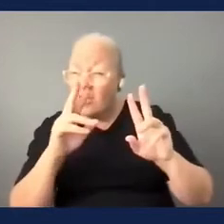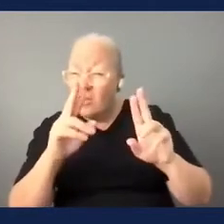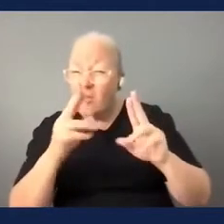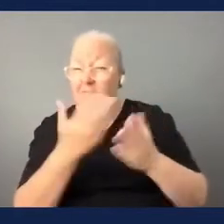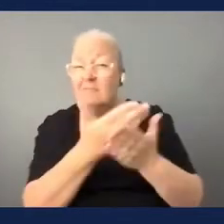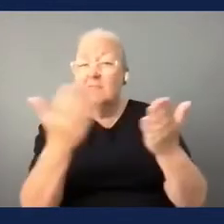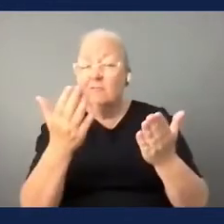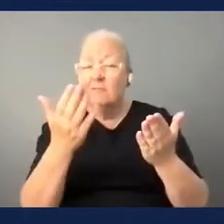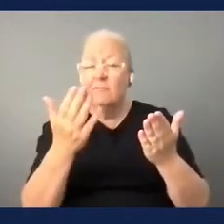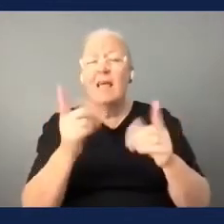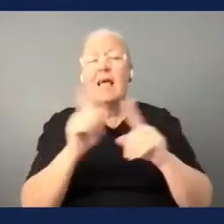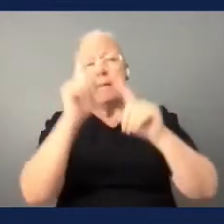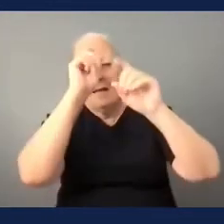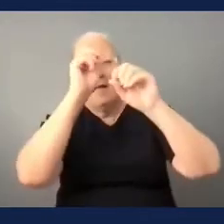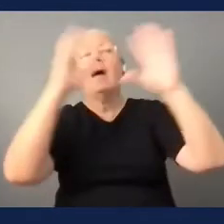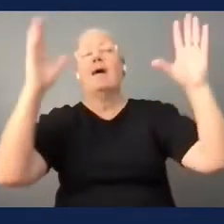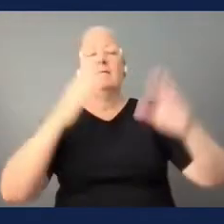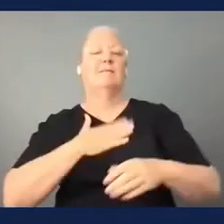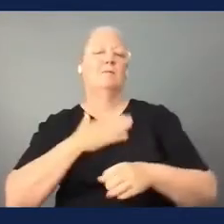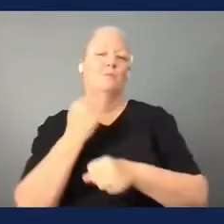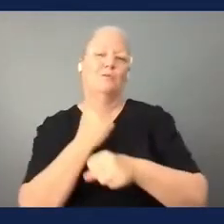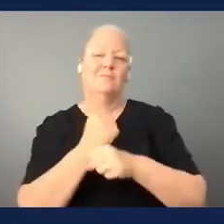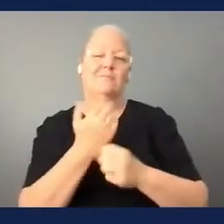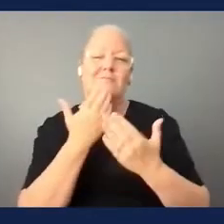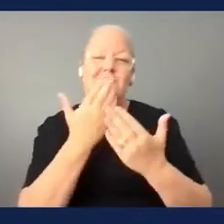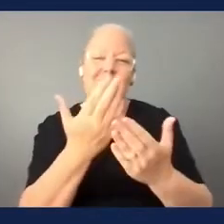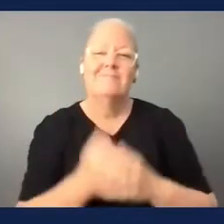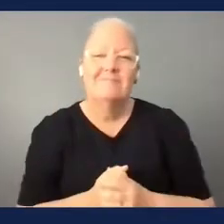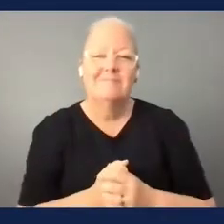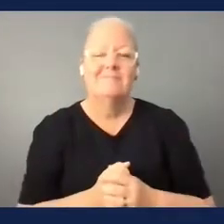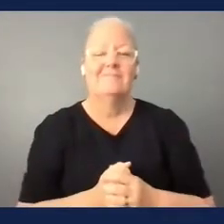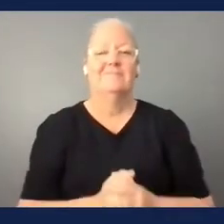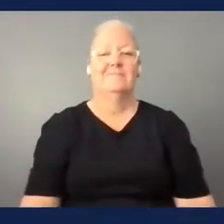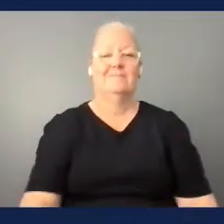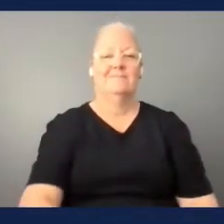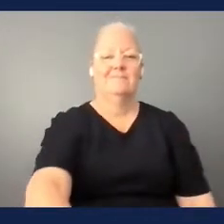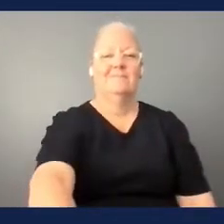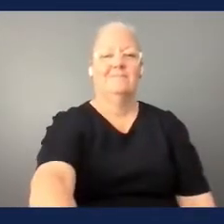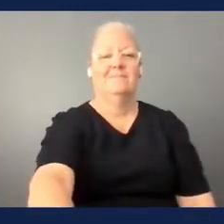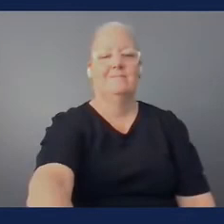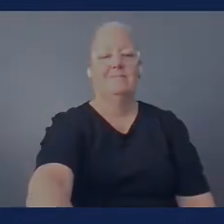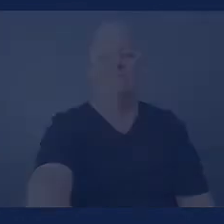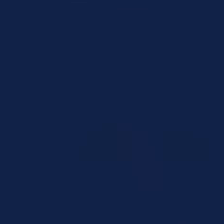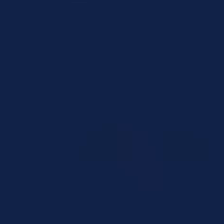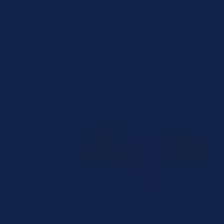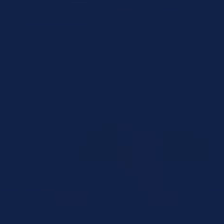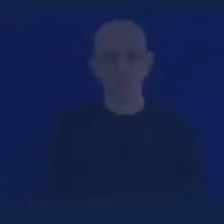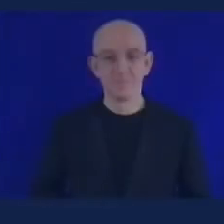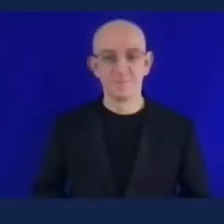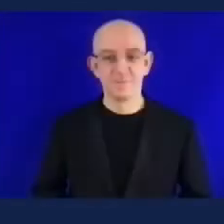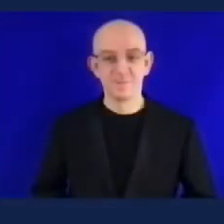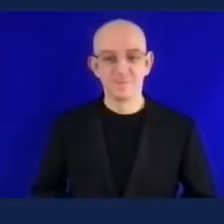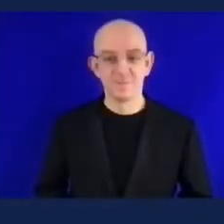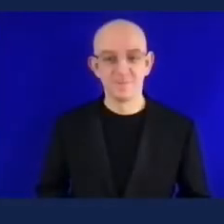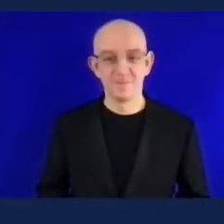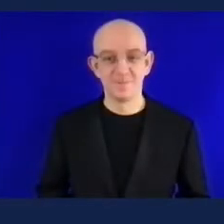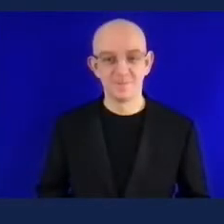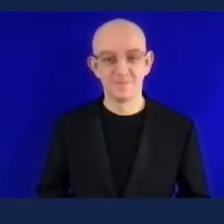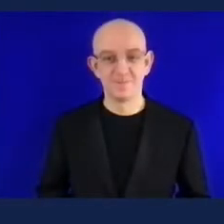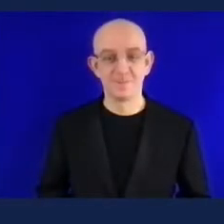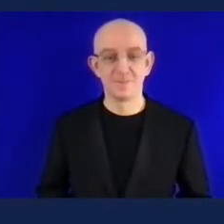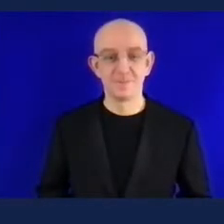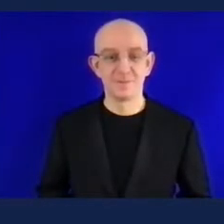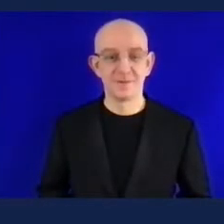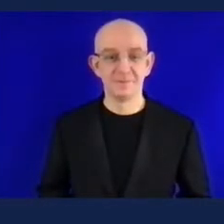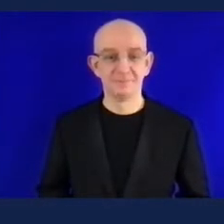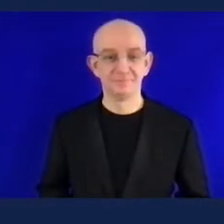trying to do yes amazing program donald and um that comes to my question uh in order